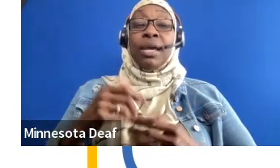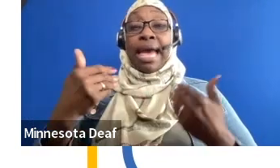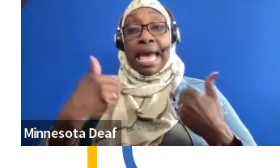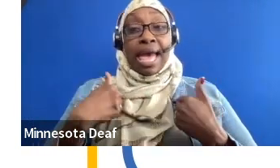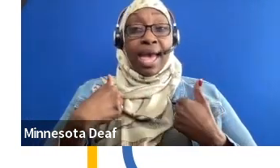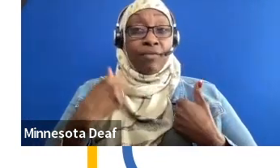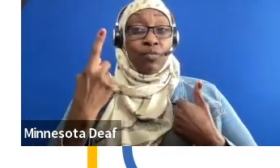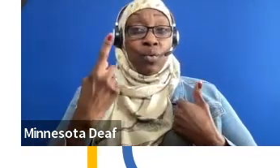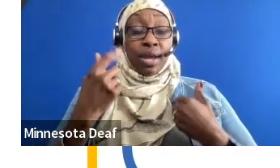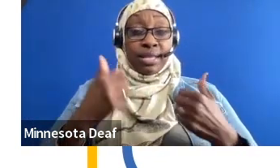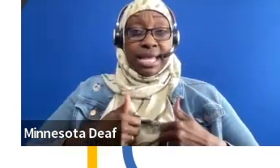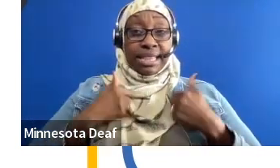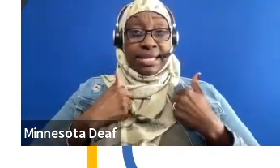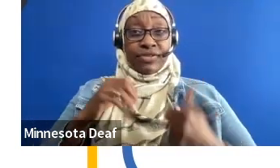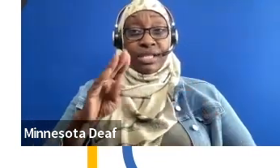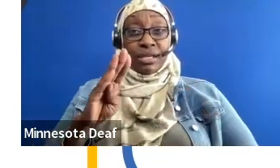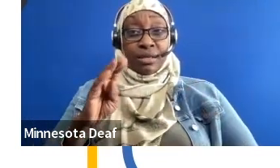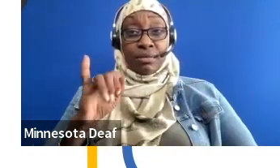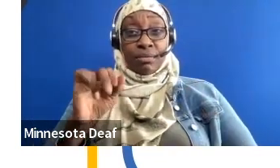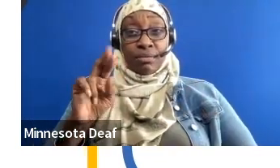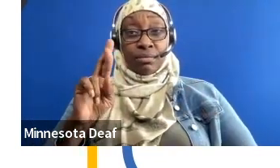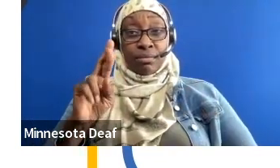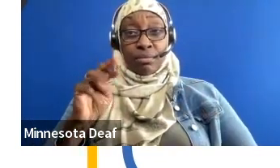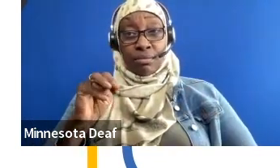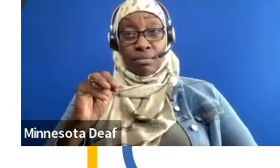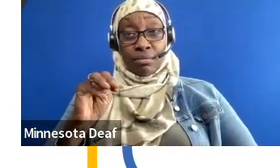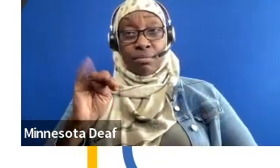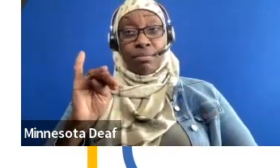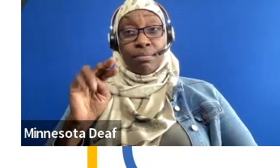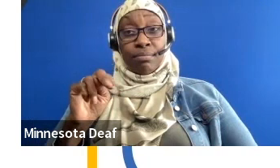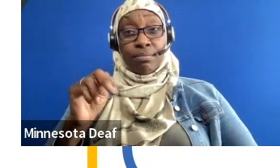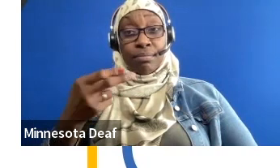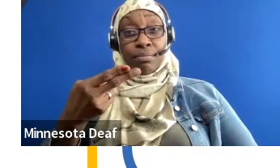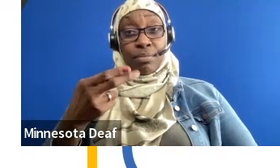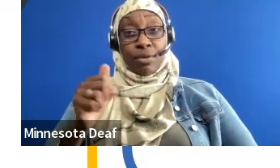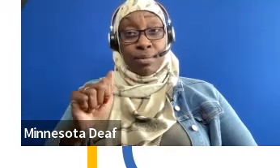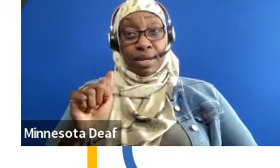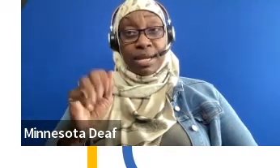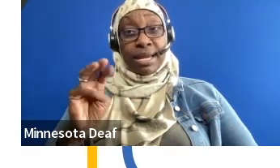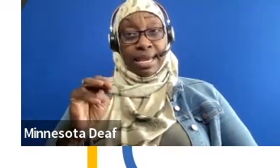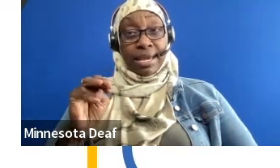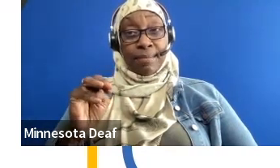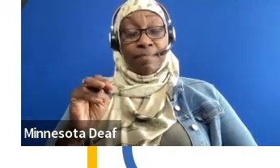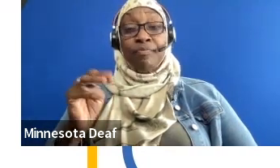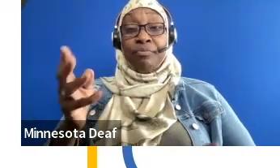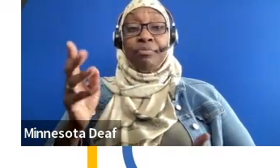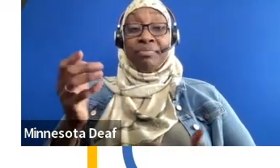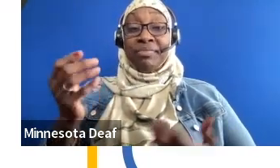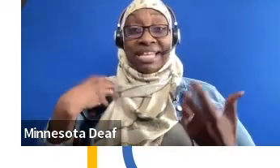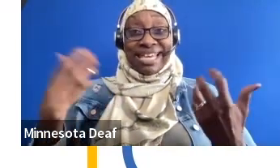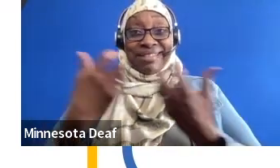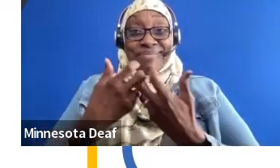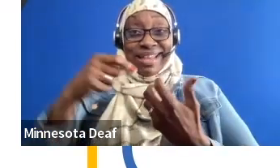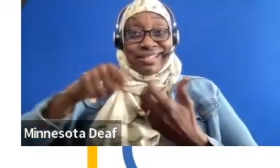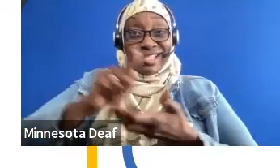they're going to be a good match. Like, personality-wise, they're perfect for each other. They're getting matched this week. So super exciting. We have an interview process